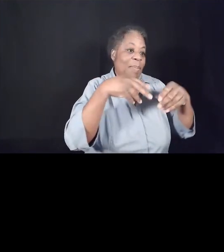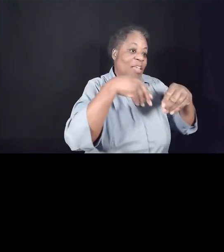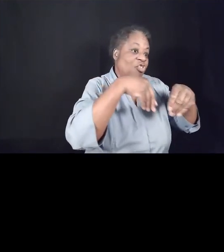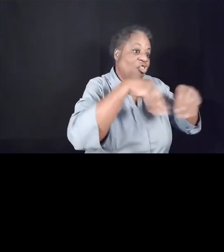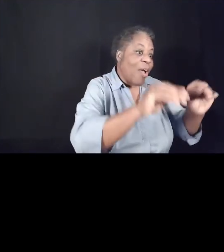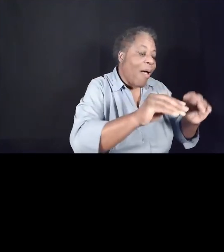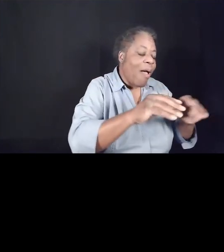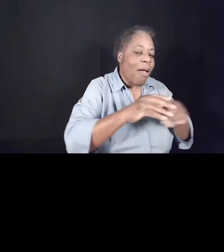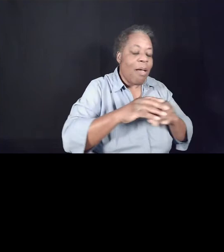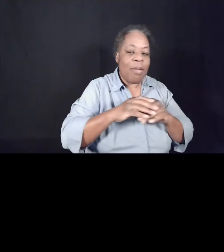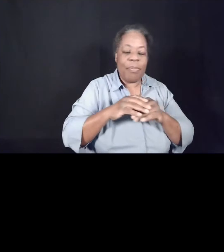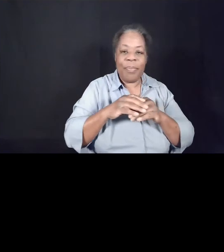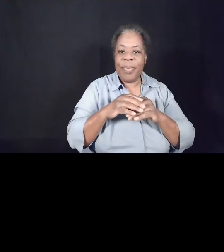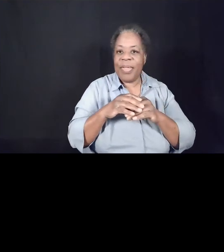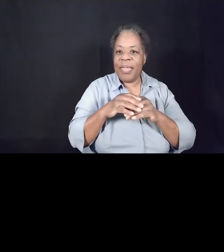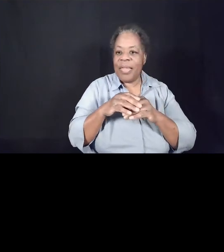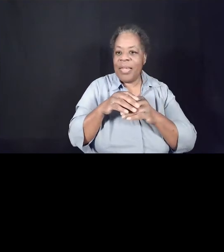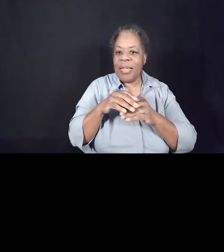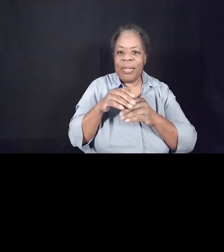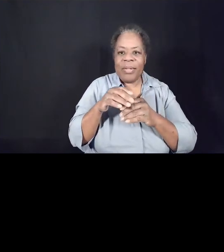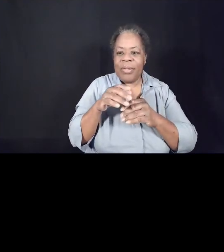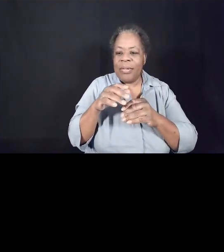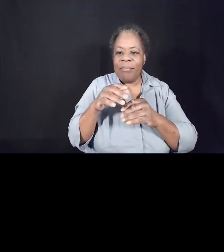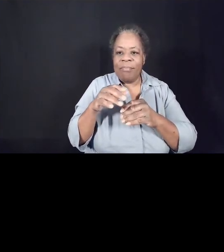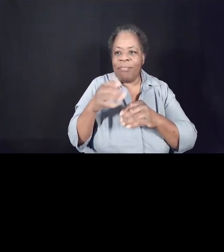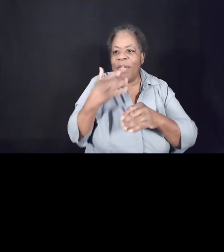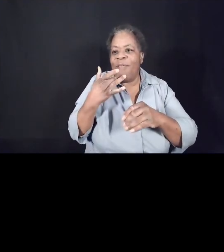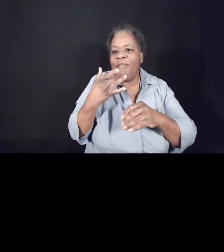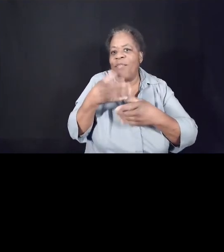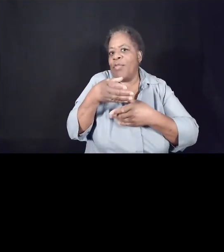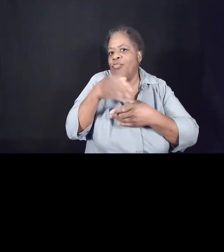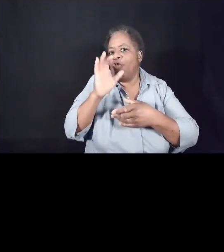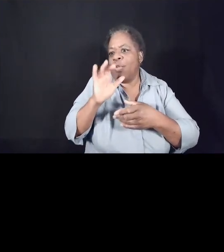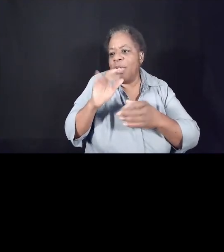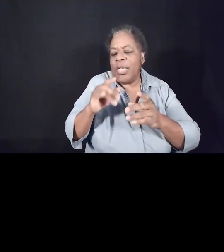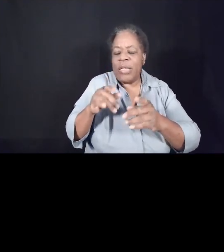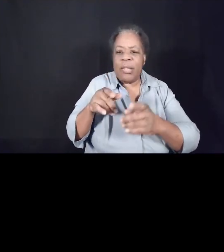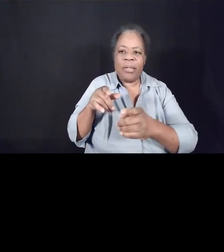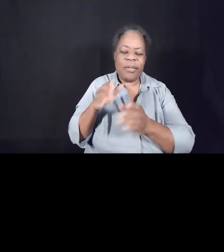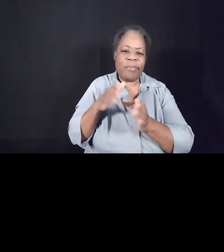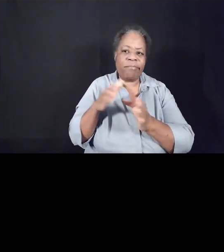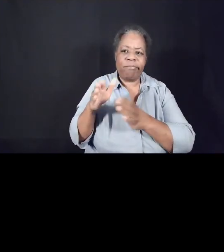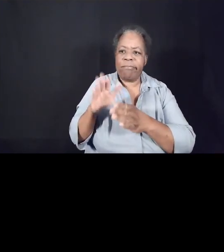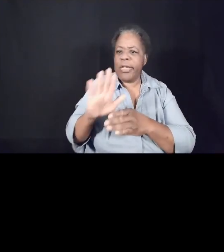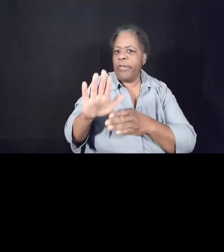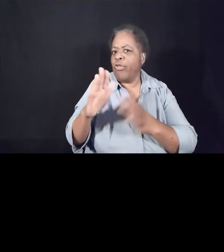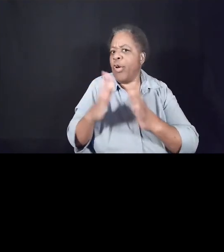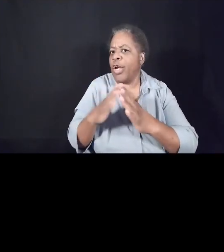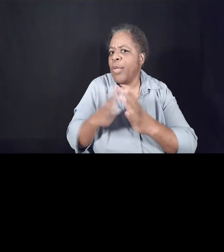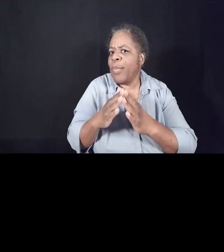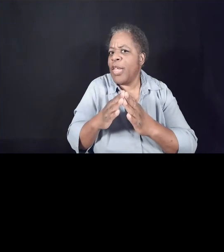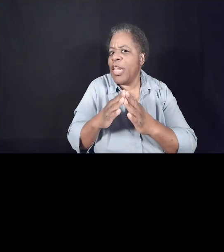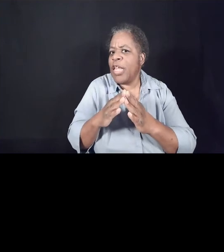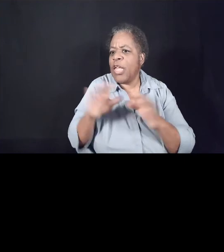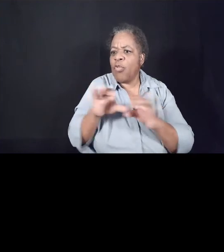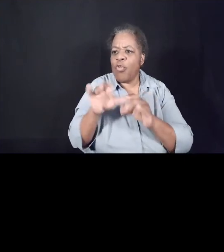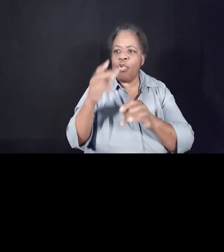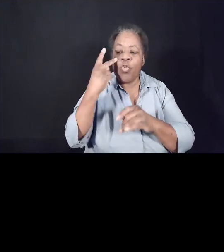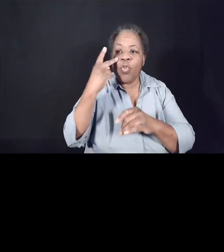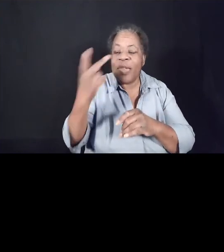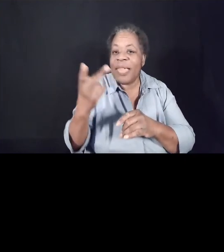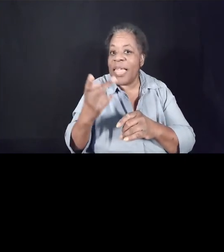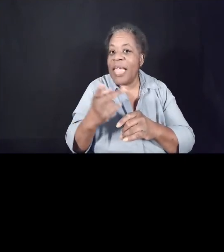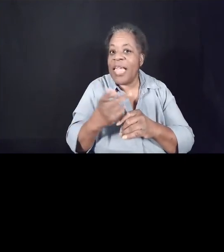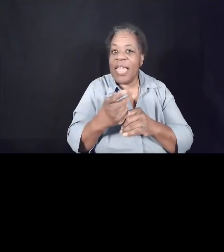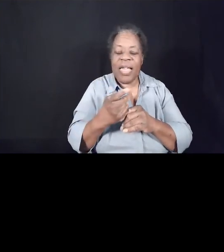choose to get your favorite beverage, where you, in your community do you see whether it's through the media